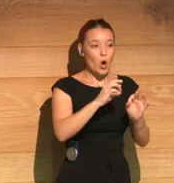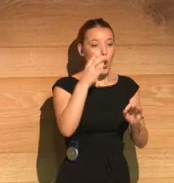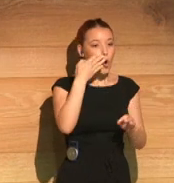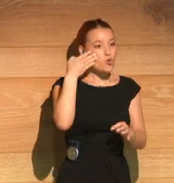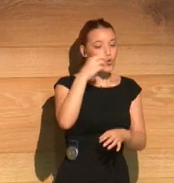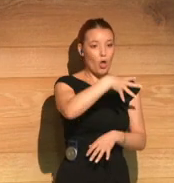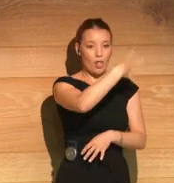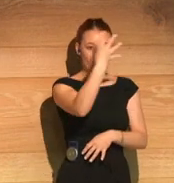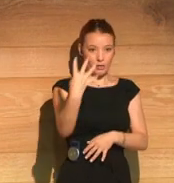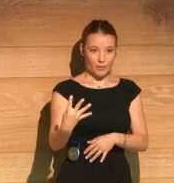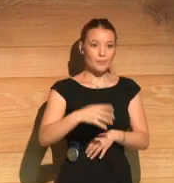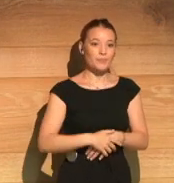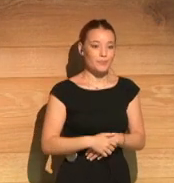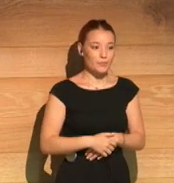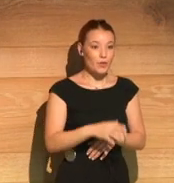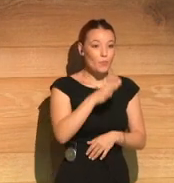Pride.